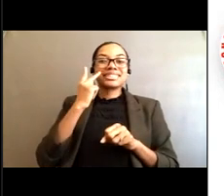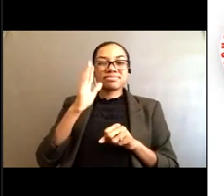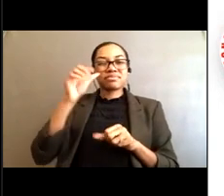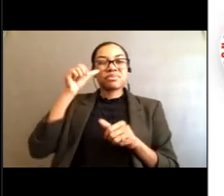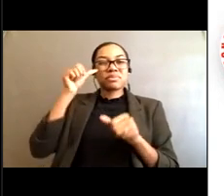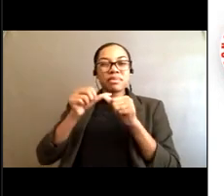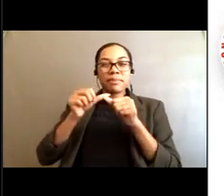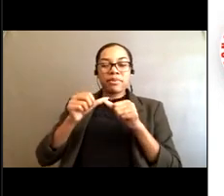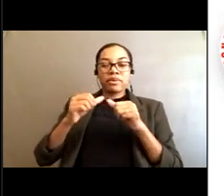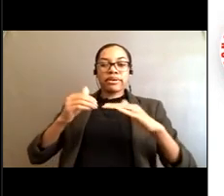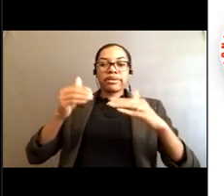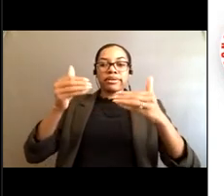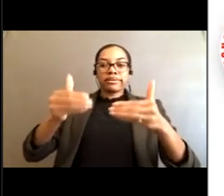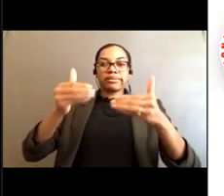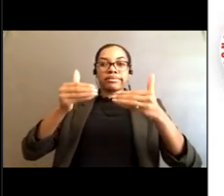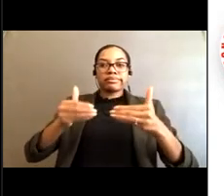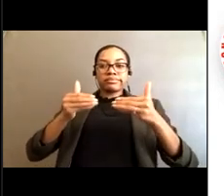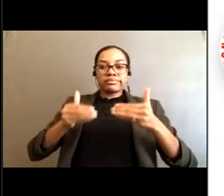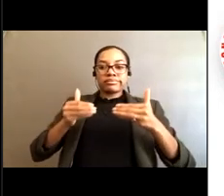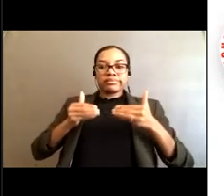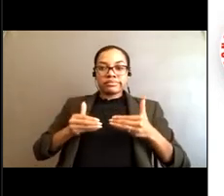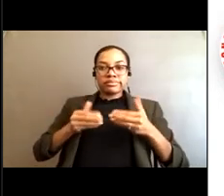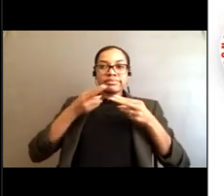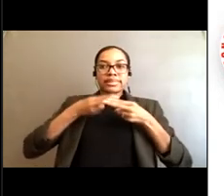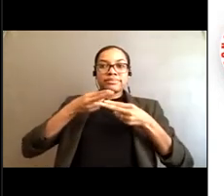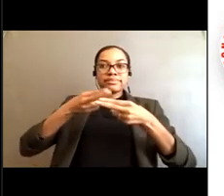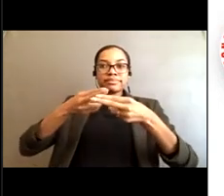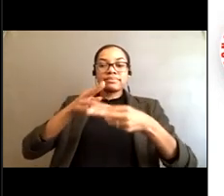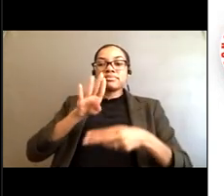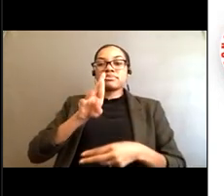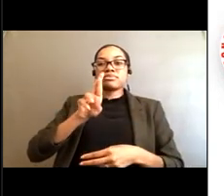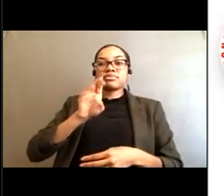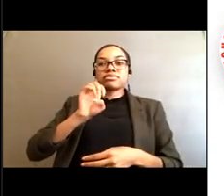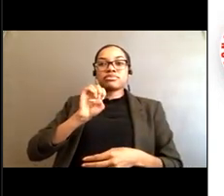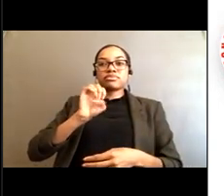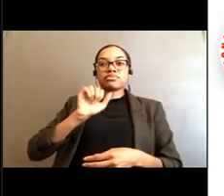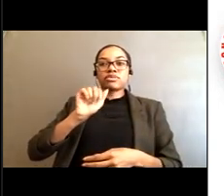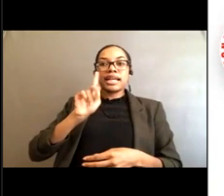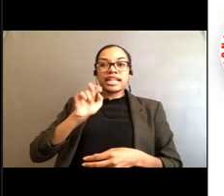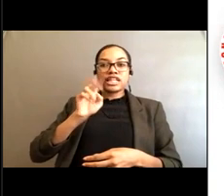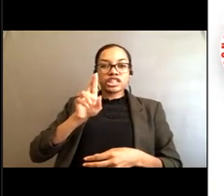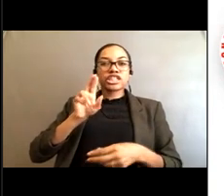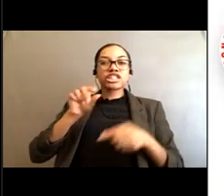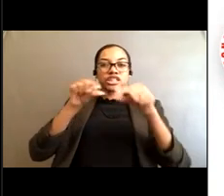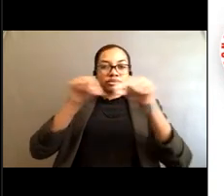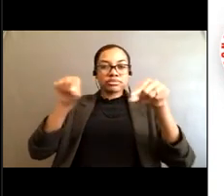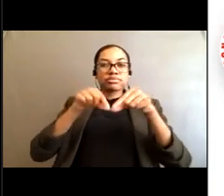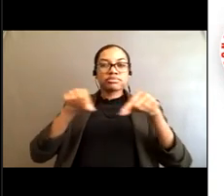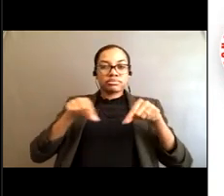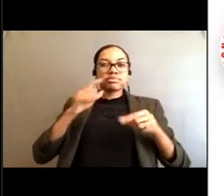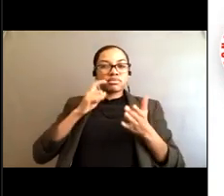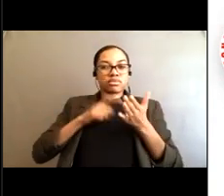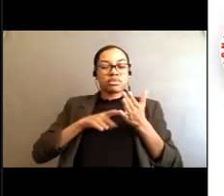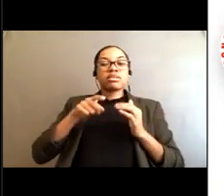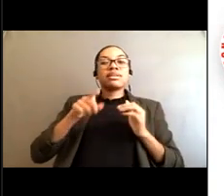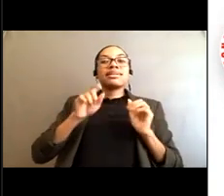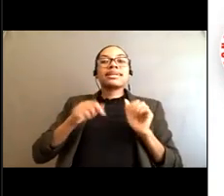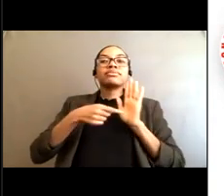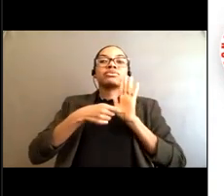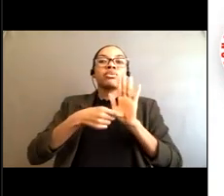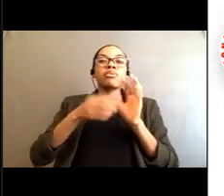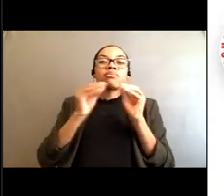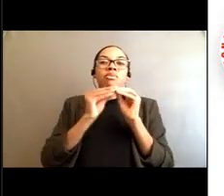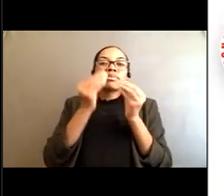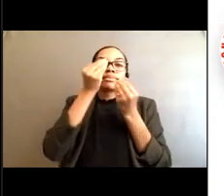surf, what is the thunderstorm potential, water spouts, ultraviolet index. There's much much more available